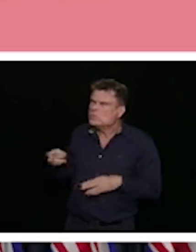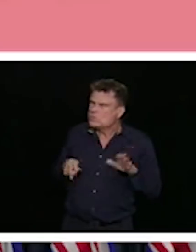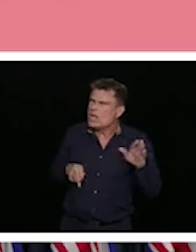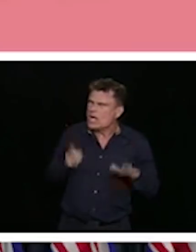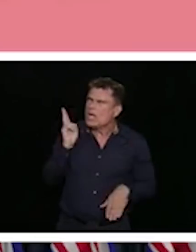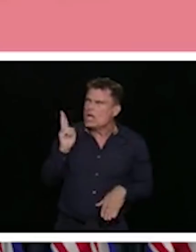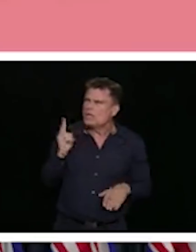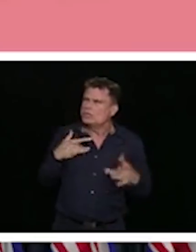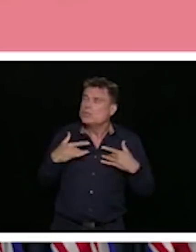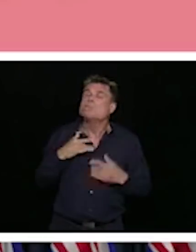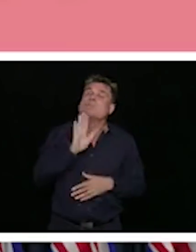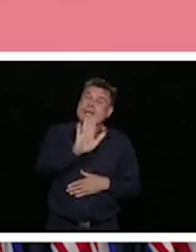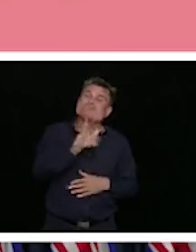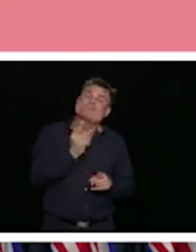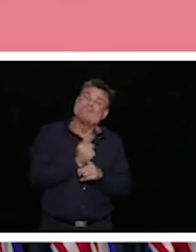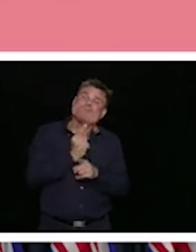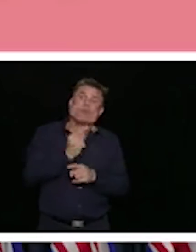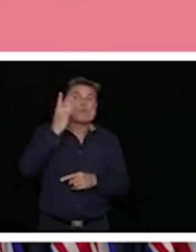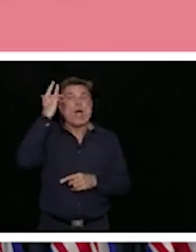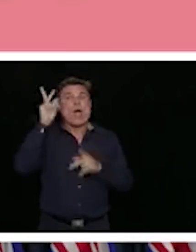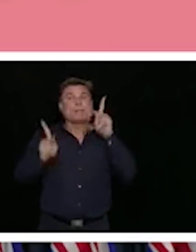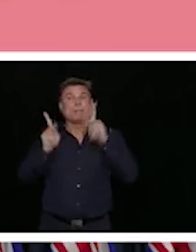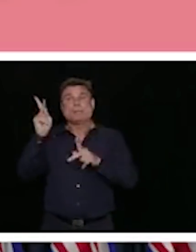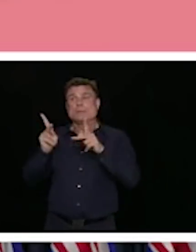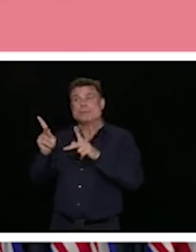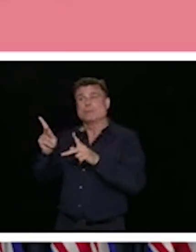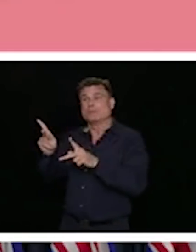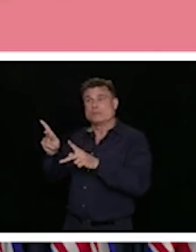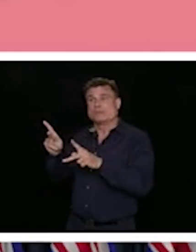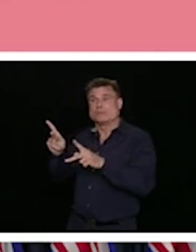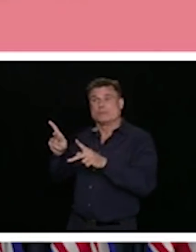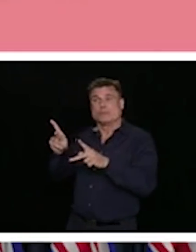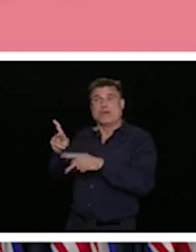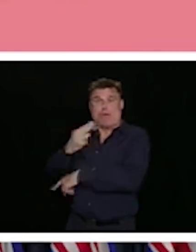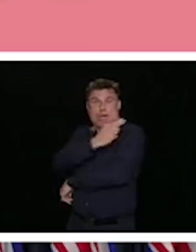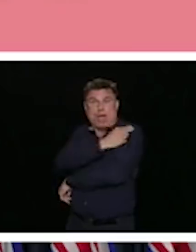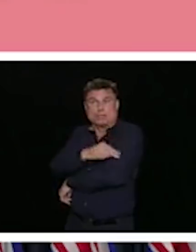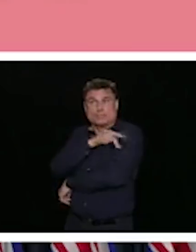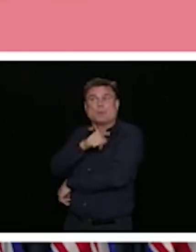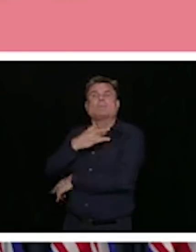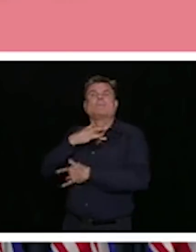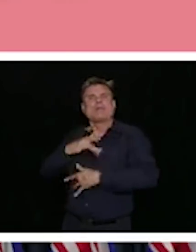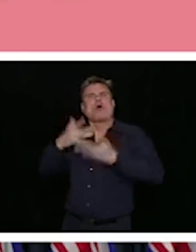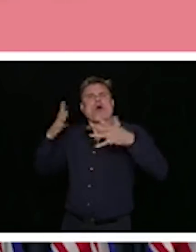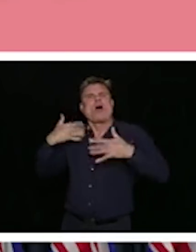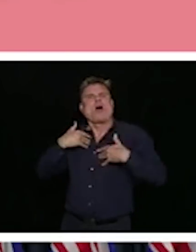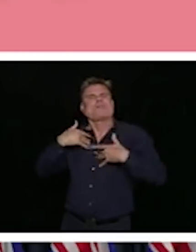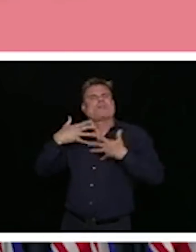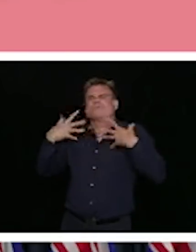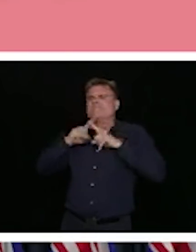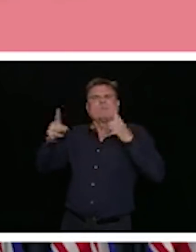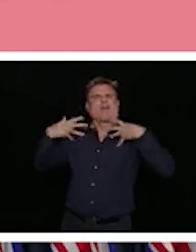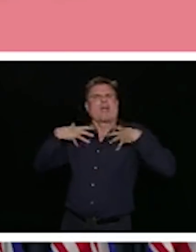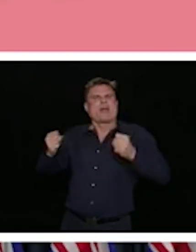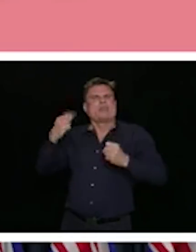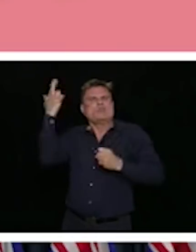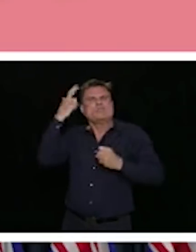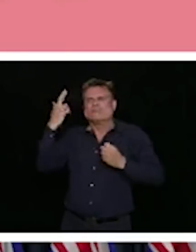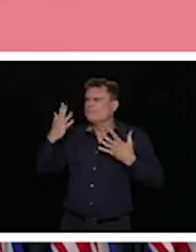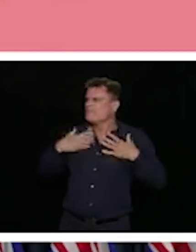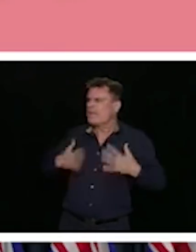that put them at risk of having severe disease if they catch COVID as well. And finally, we've had other outbreaks.